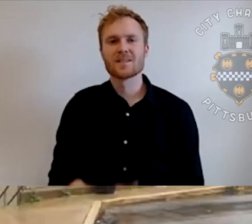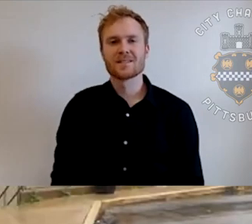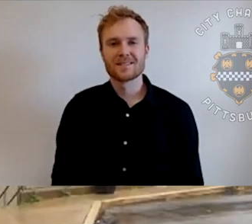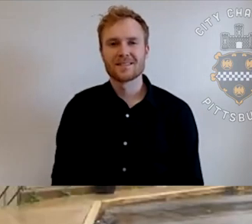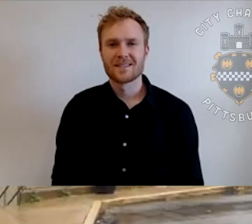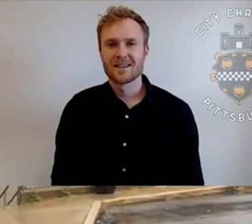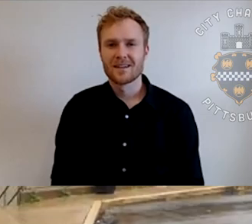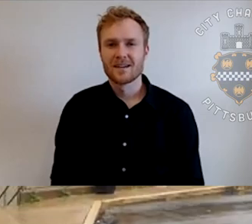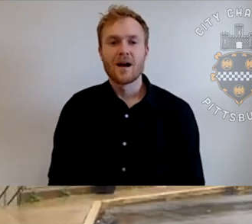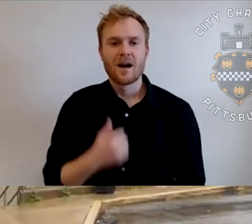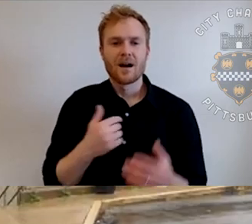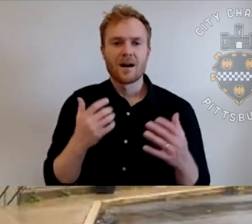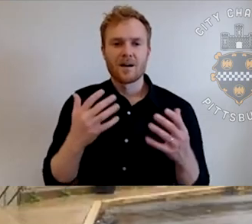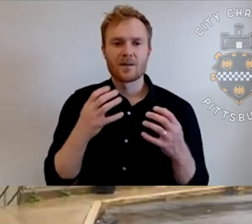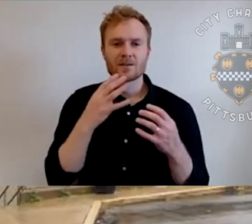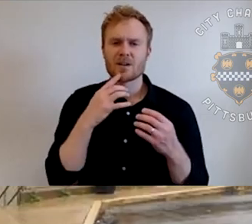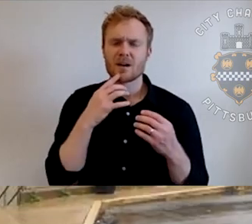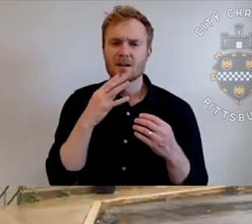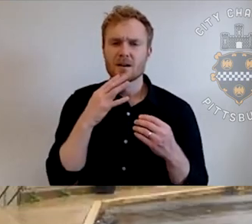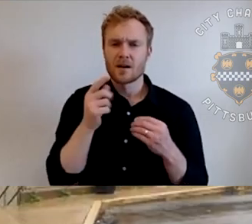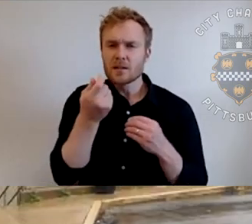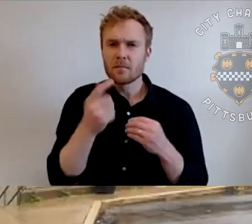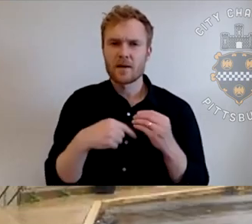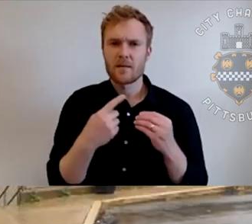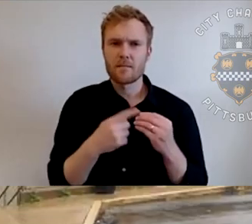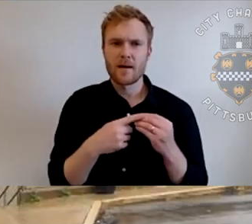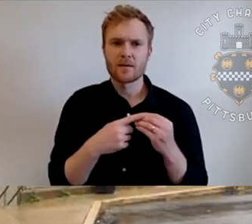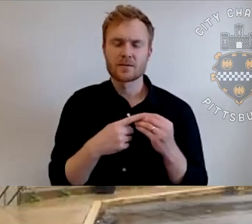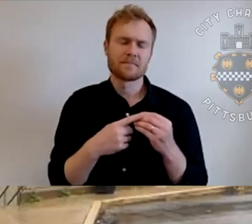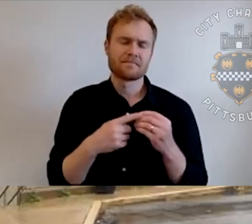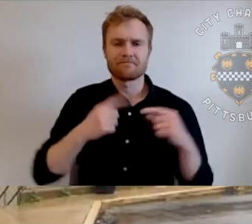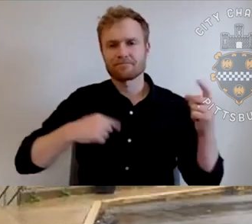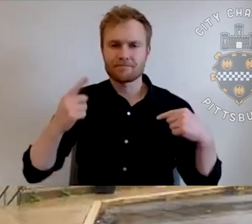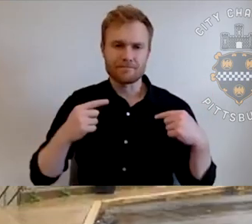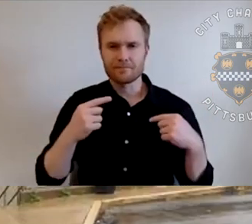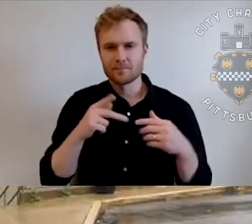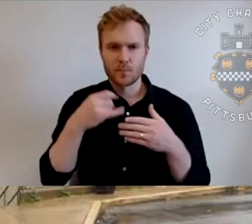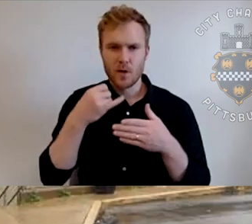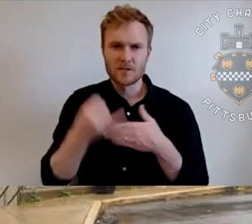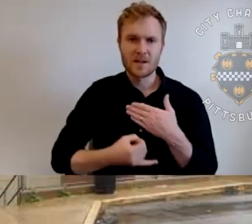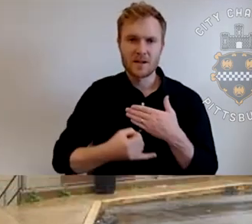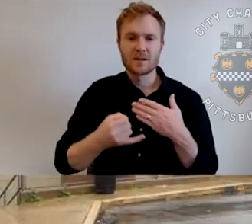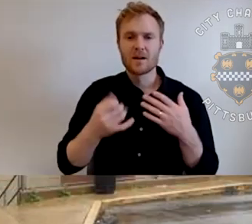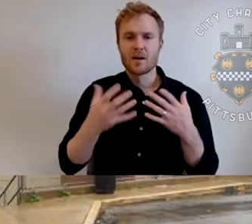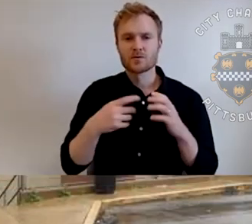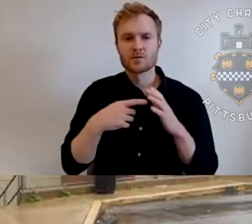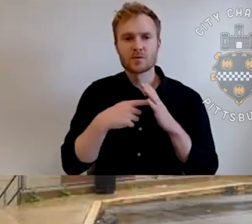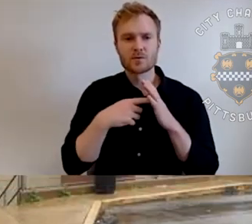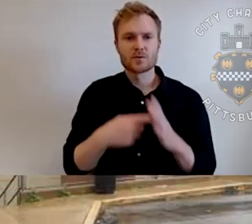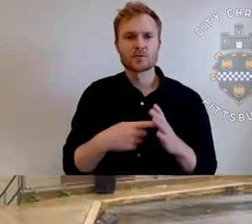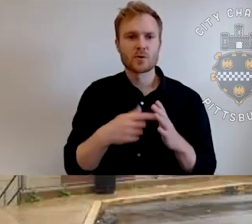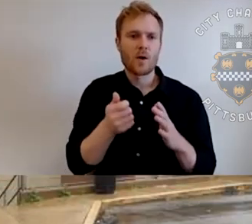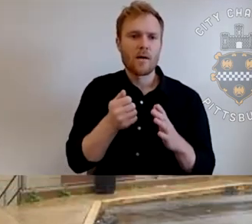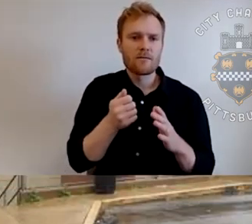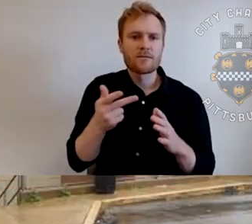I want to talk a little bit now about a brief smattering of projects to just kind of highlight, um, you know, some of the changes that we've done are